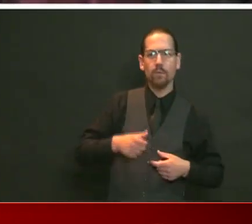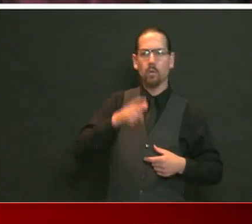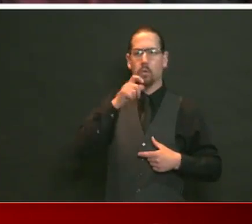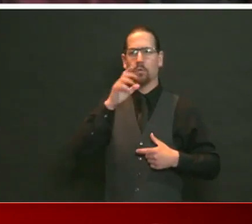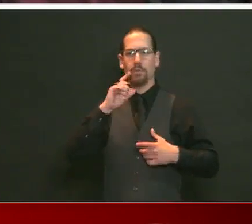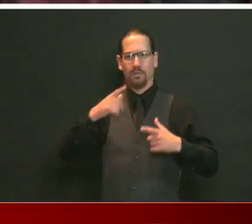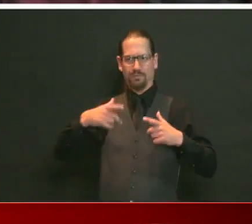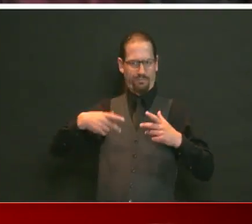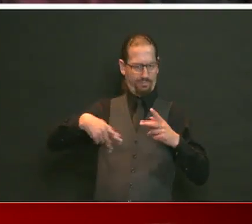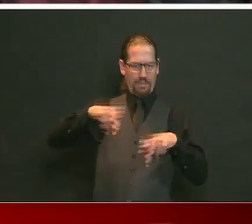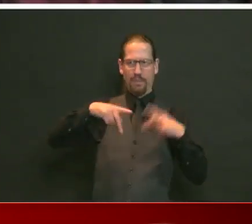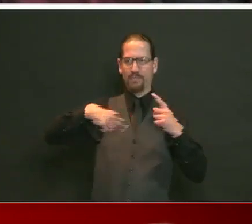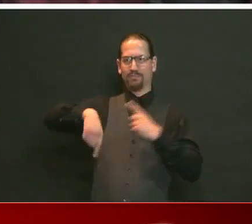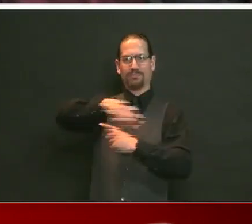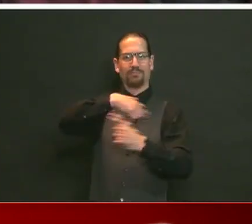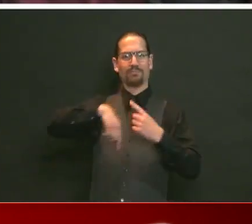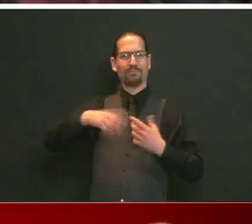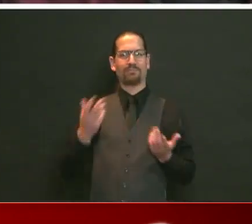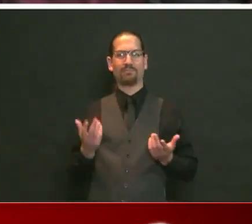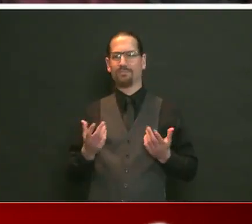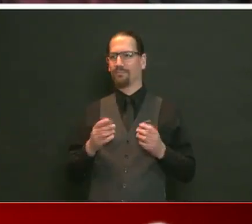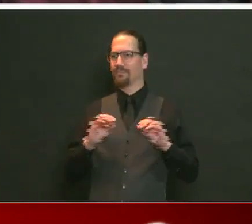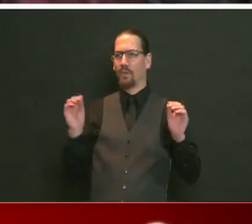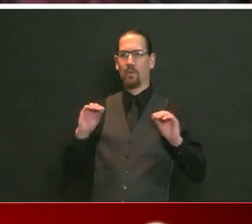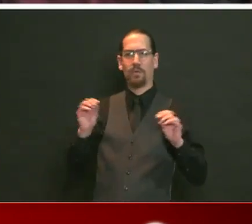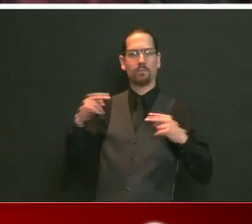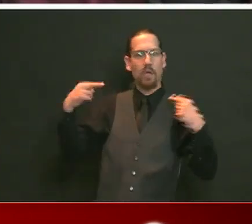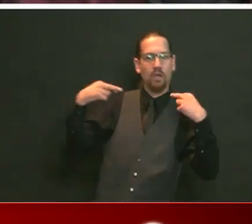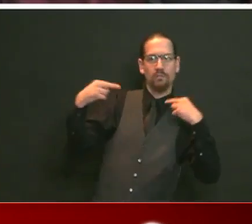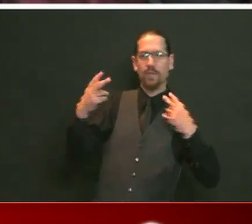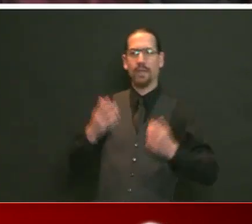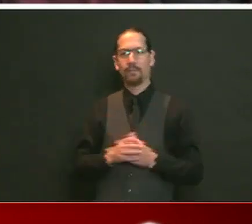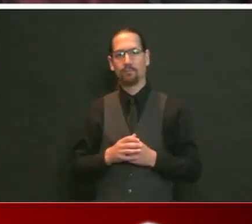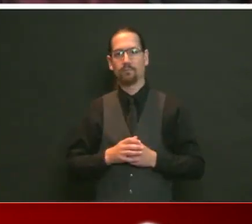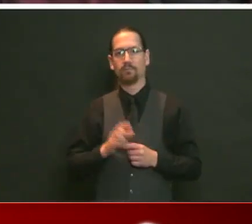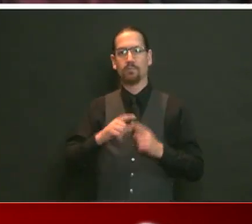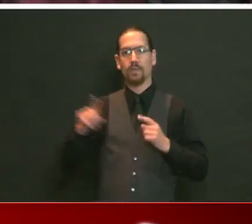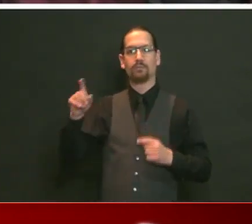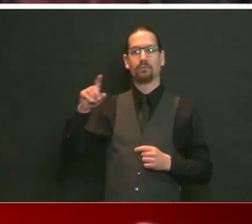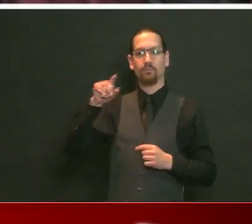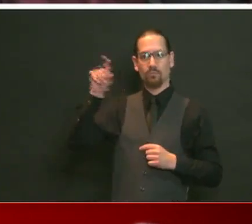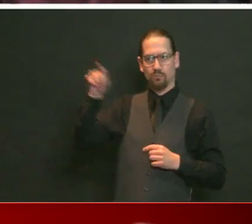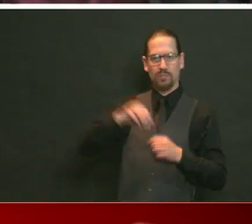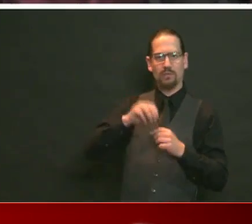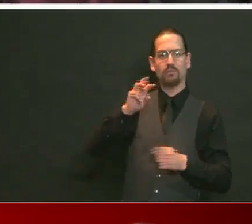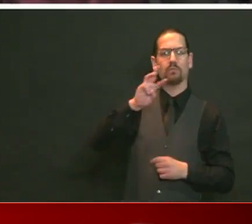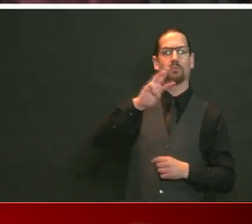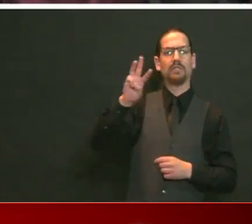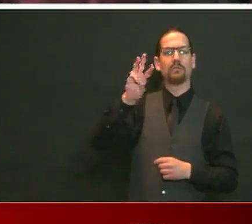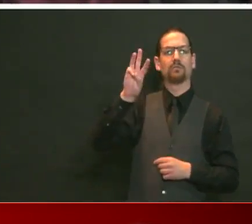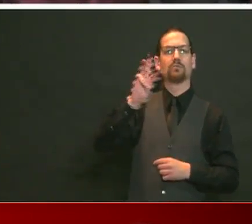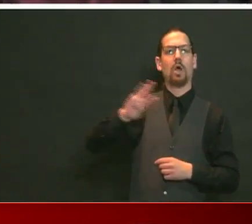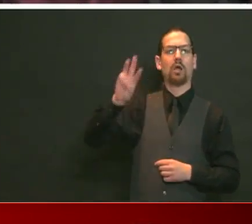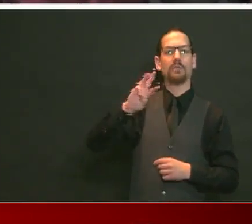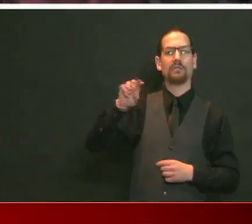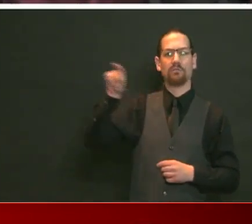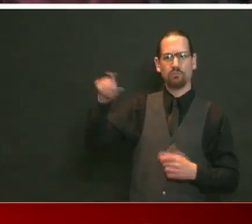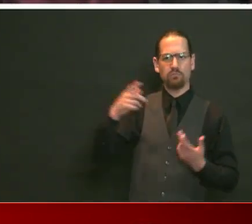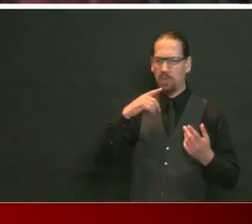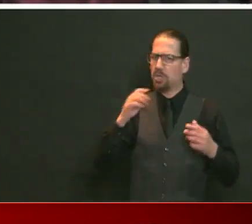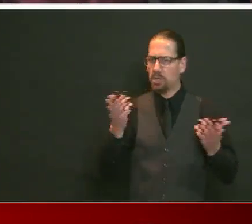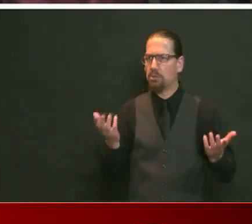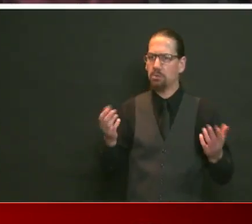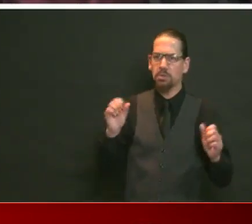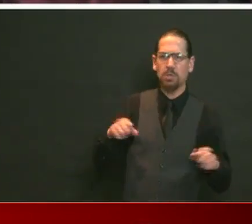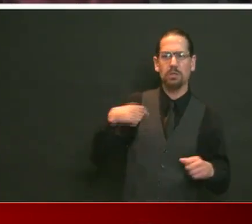able to enforce that? And so the superintendent of West Warwick, I presented that to you the other day, and you said, well, that sounds reasonable. Let me get back to you.